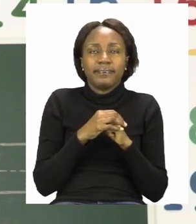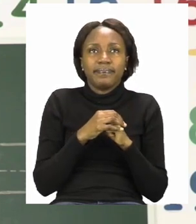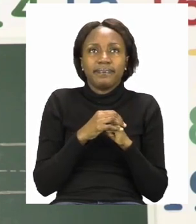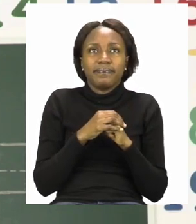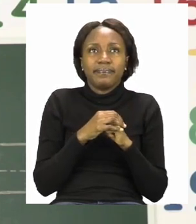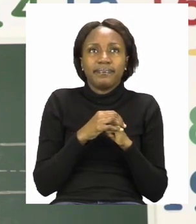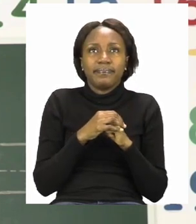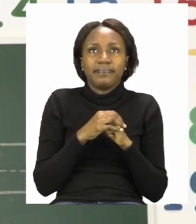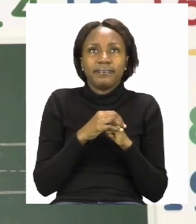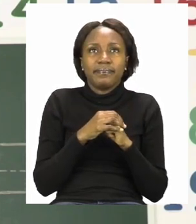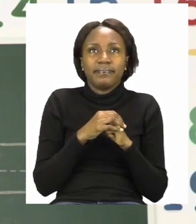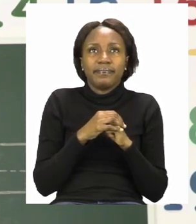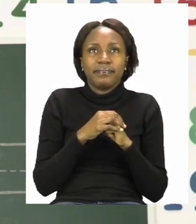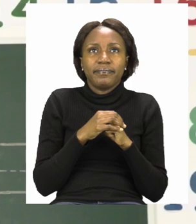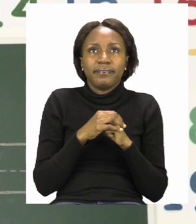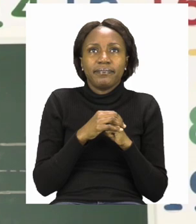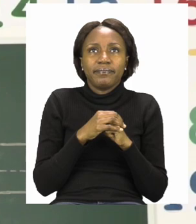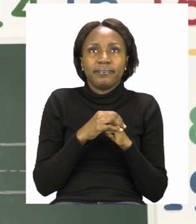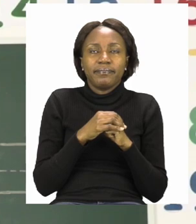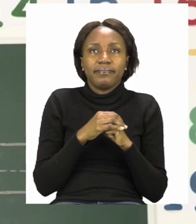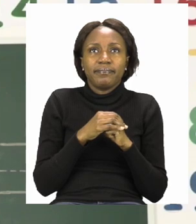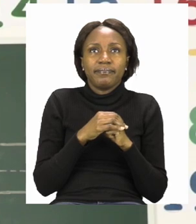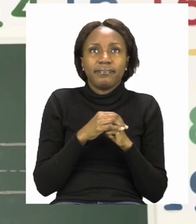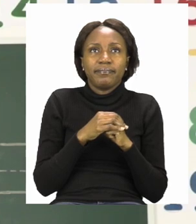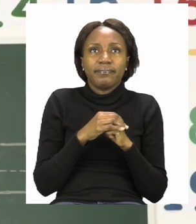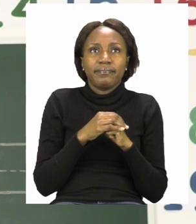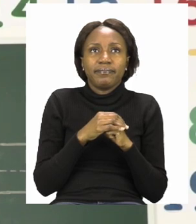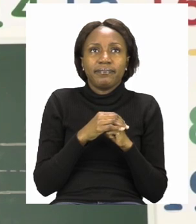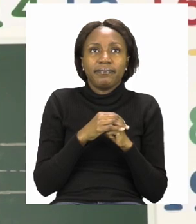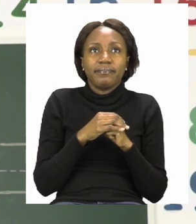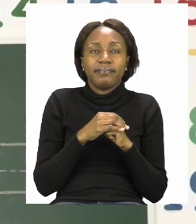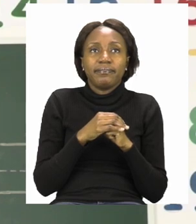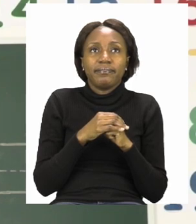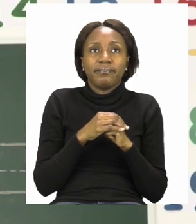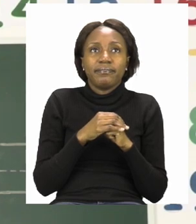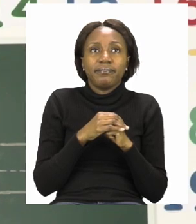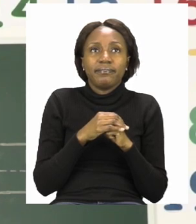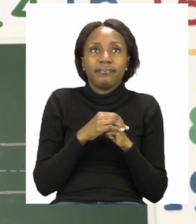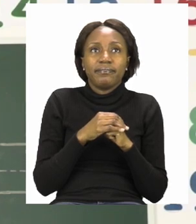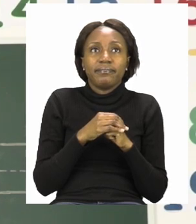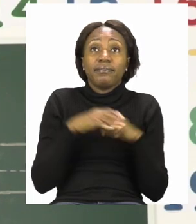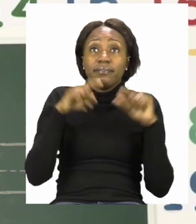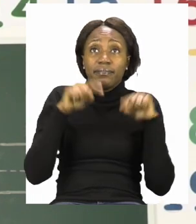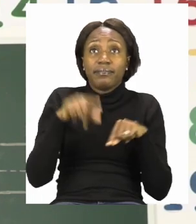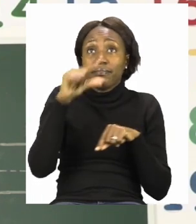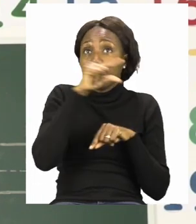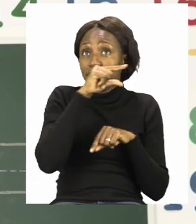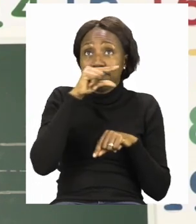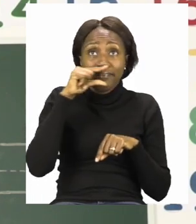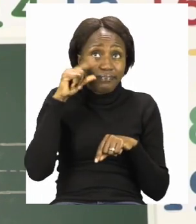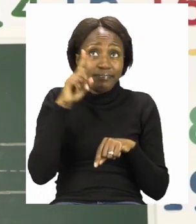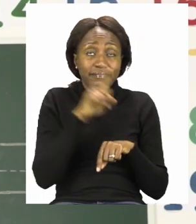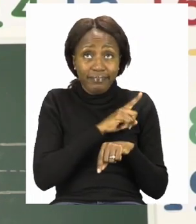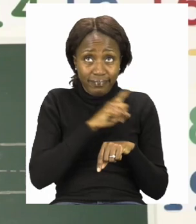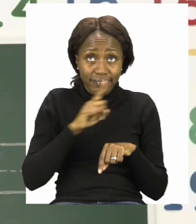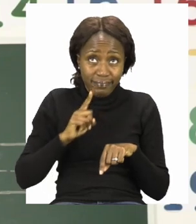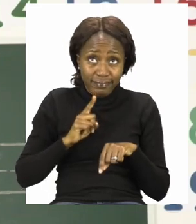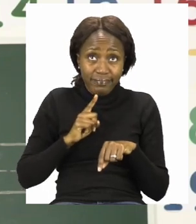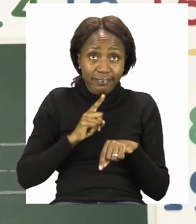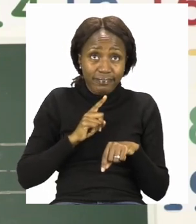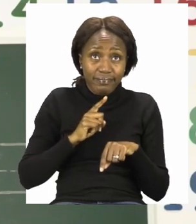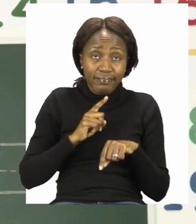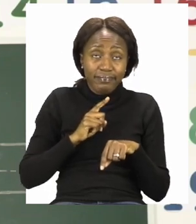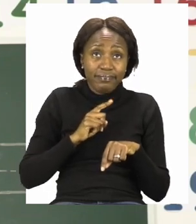So, now that we know how to write the number 11, we need to write the name 11. So,